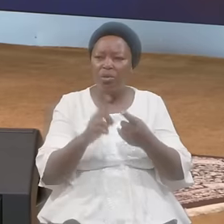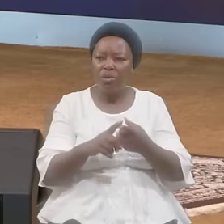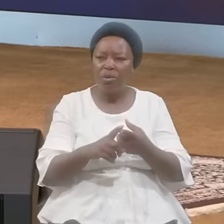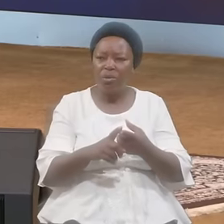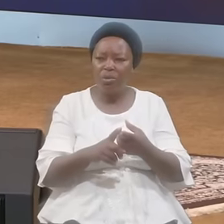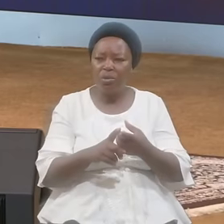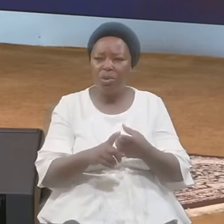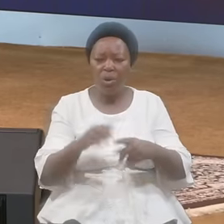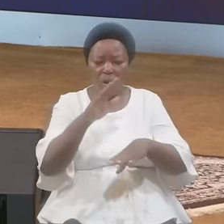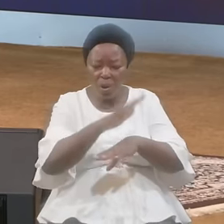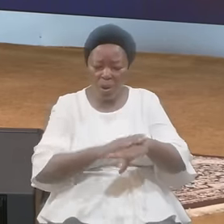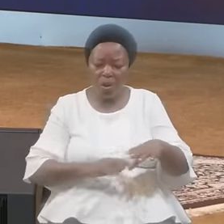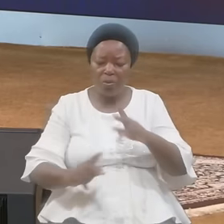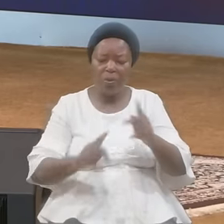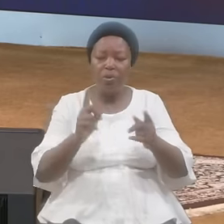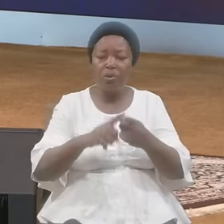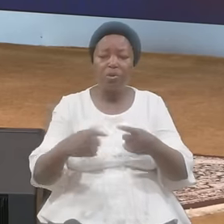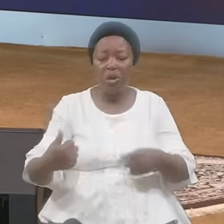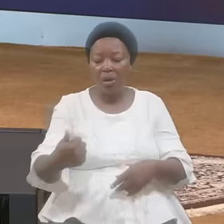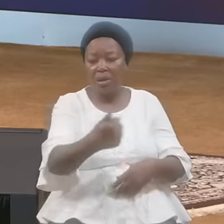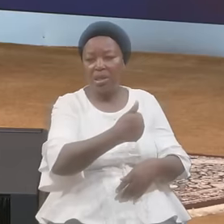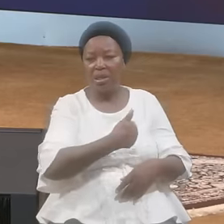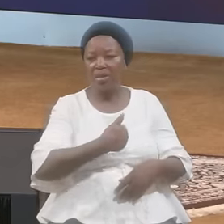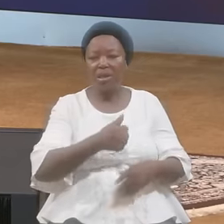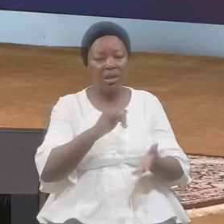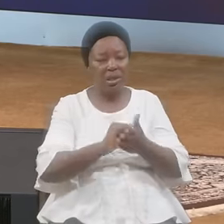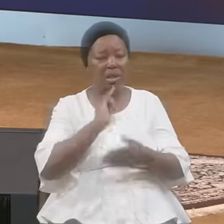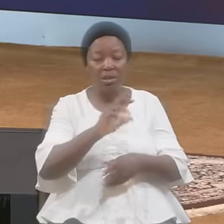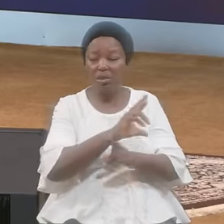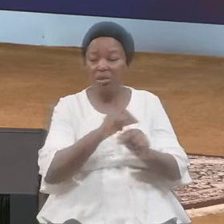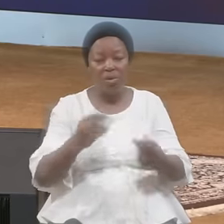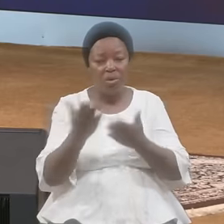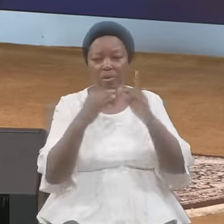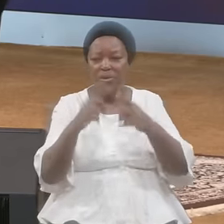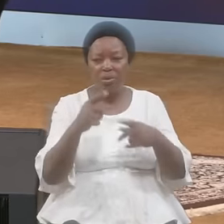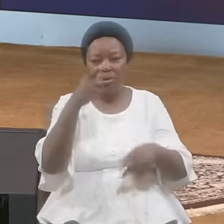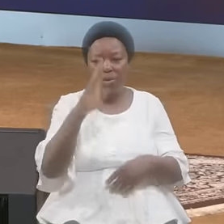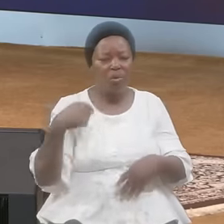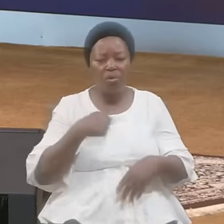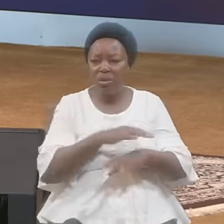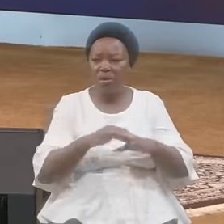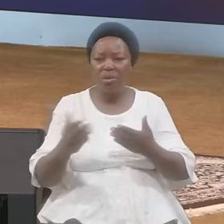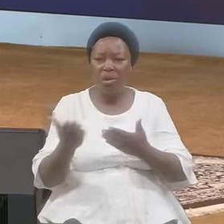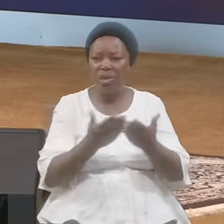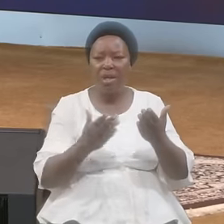Favor For Ourselves That's No Service To God We Don't Serve